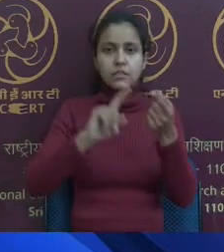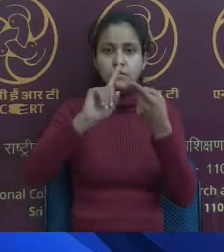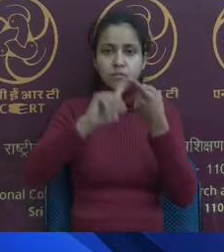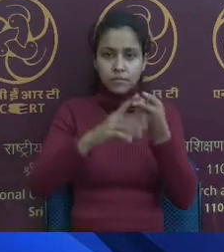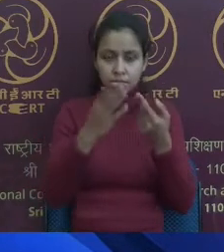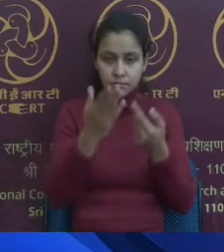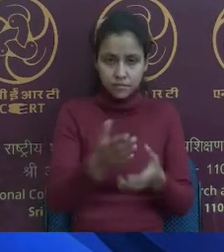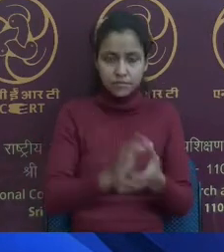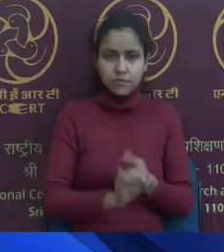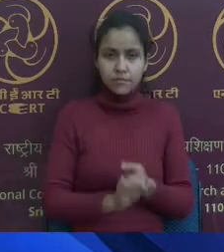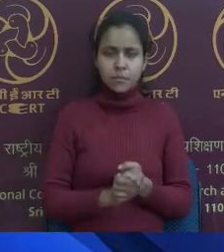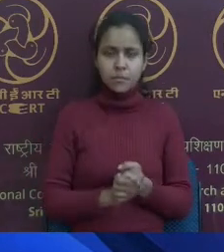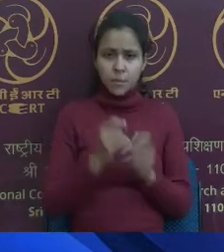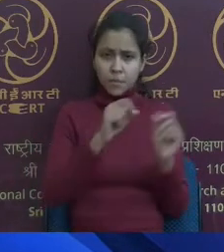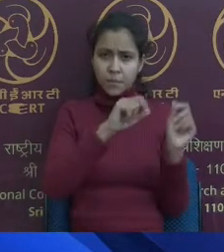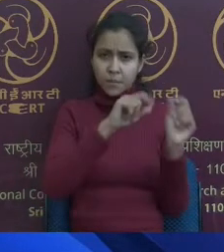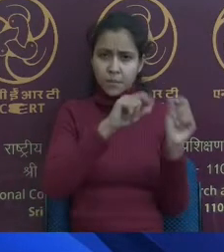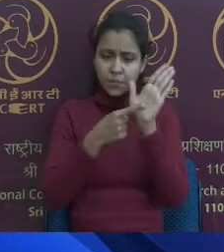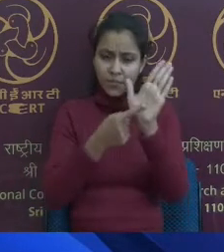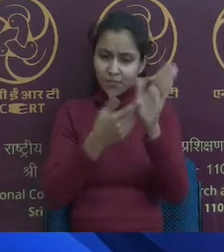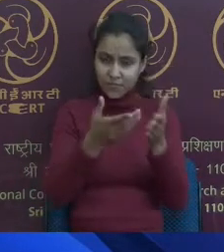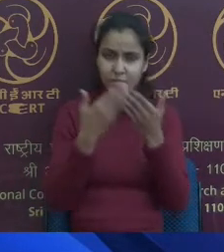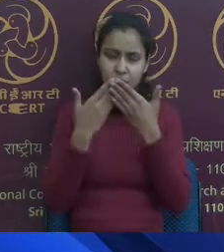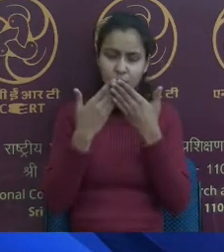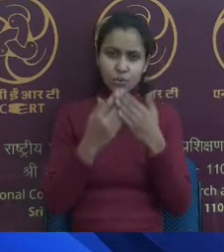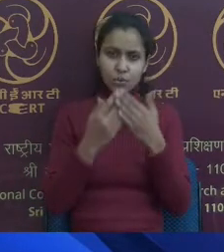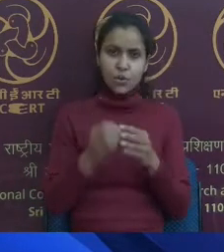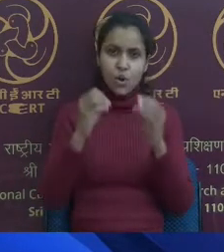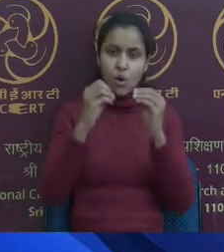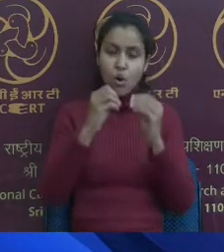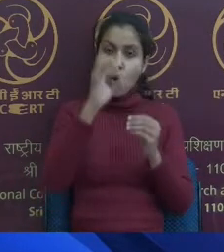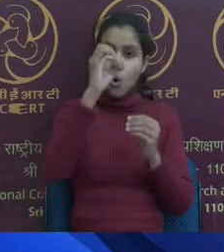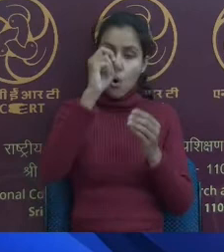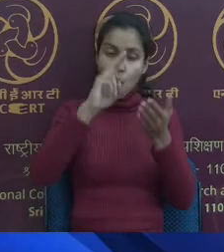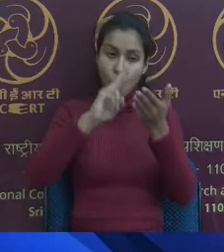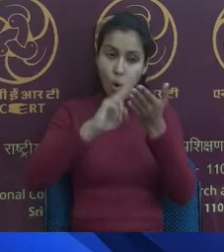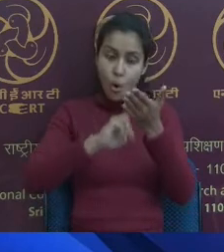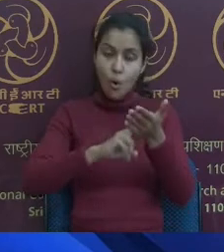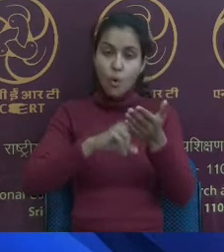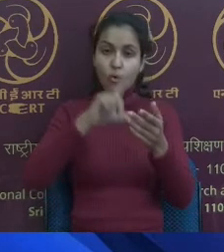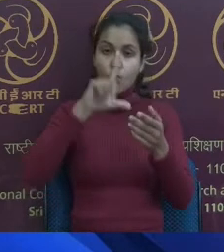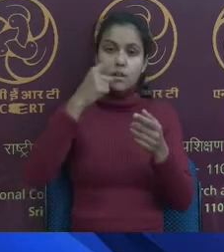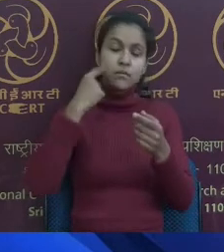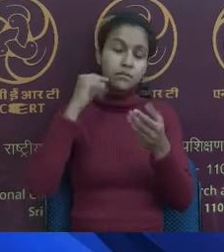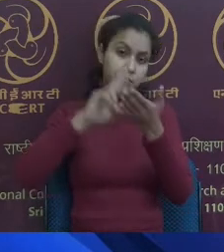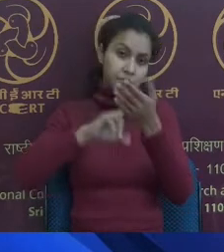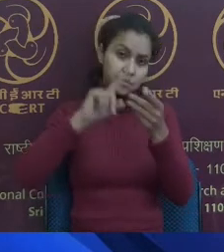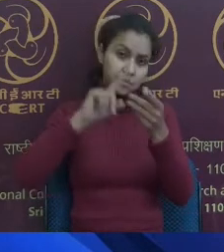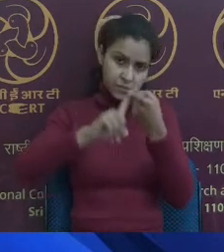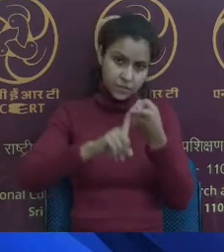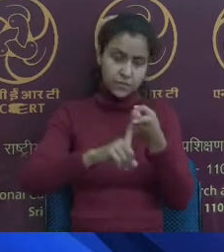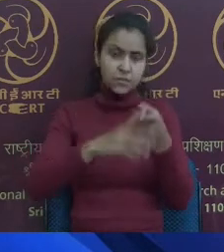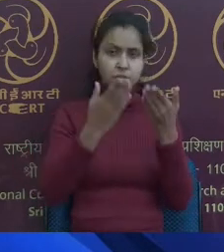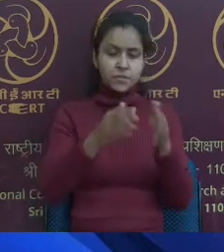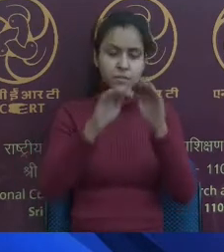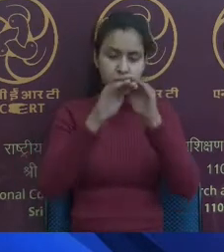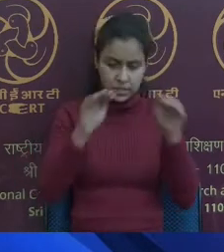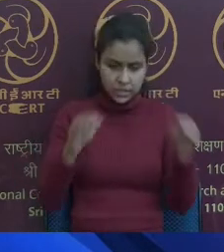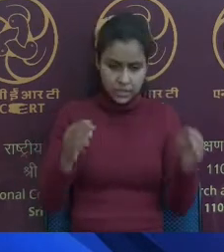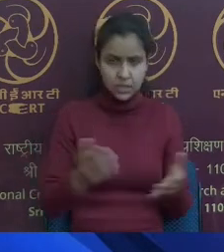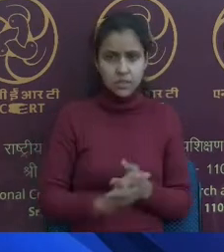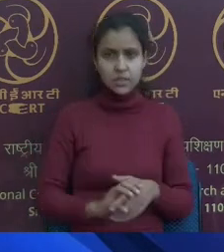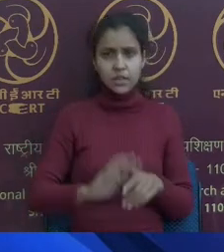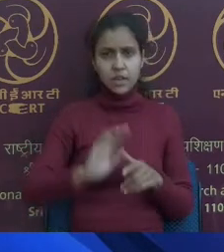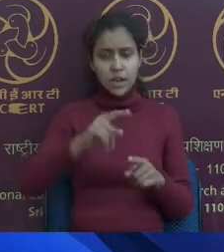in in school screening, that is offline screenings. We went to go go to school since we screen so many children. And through partnering